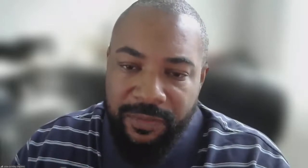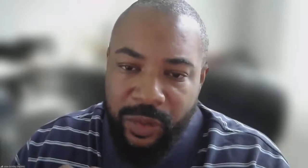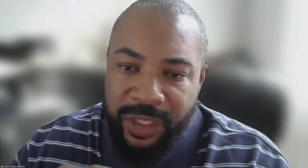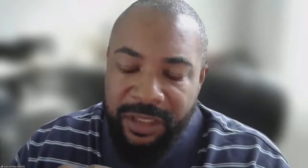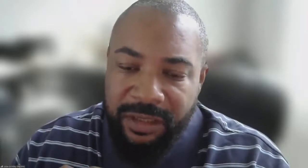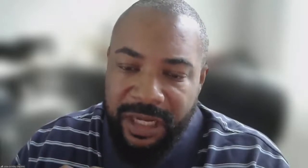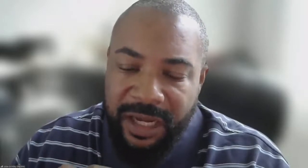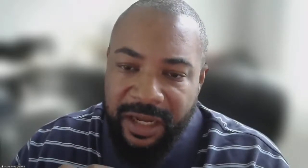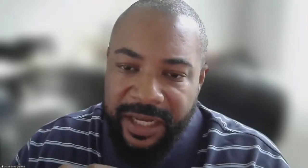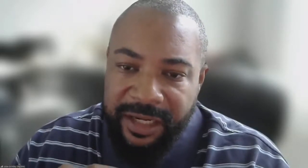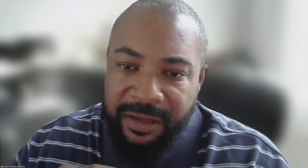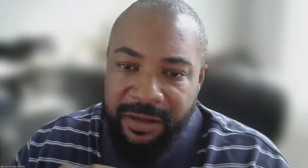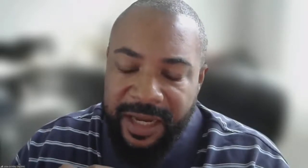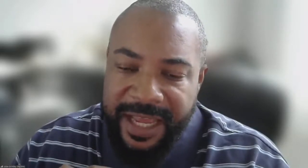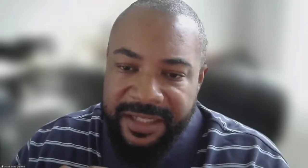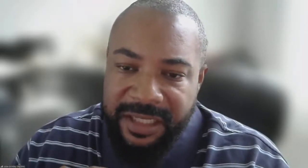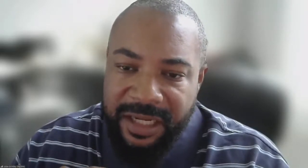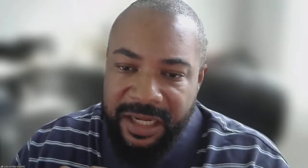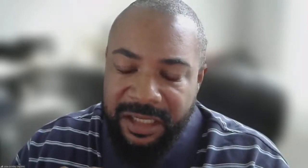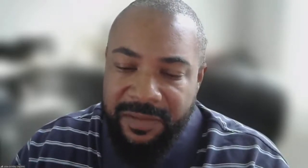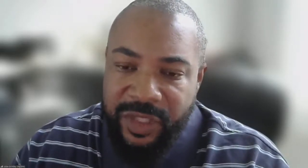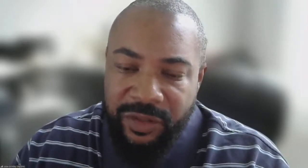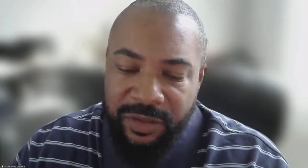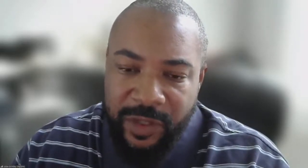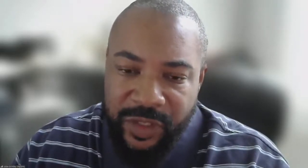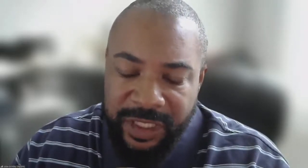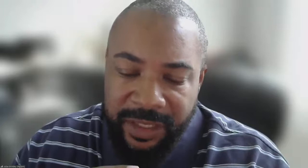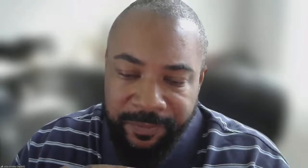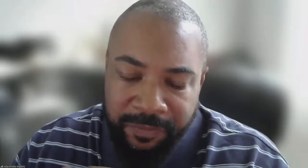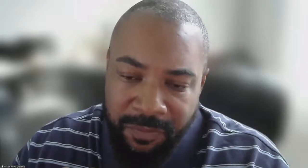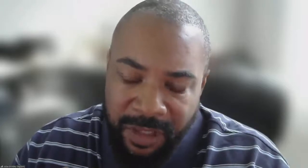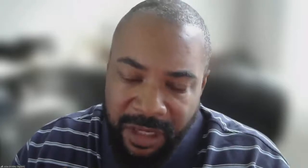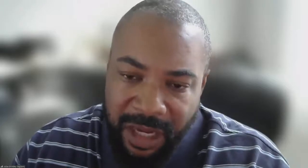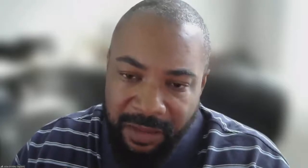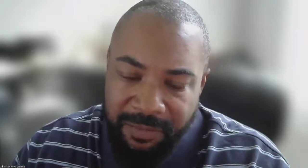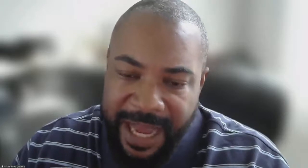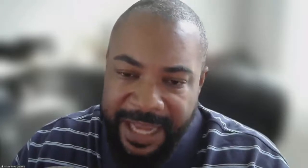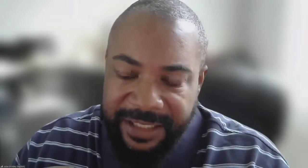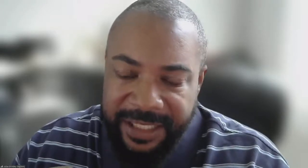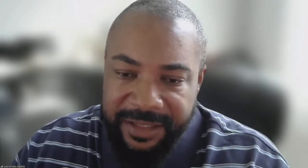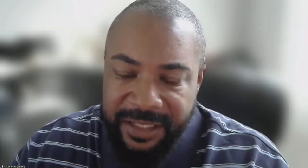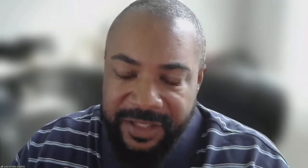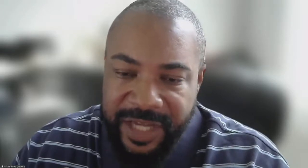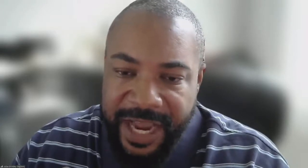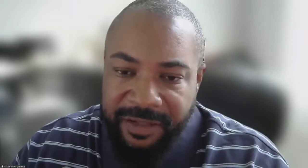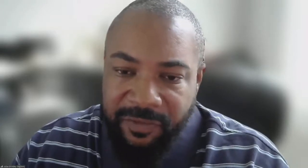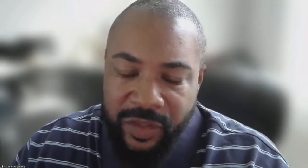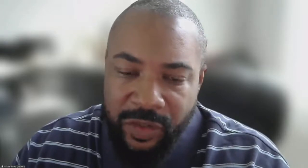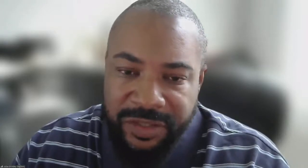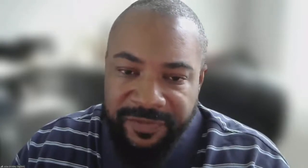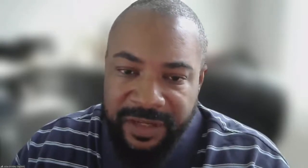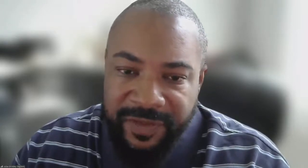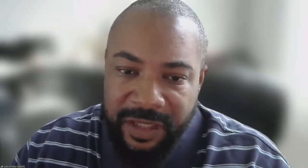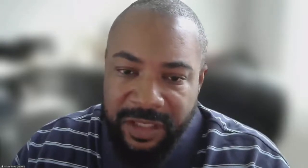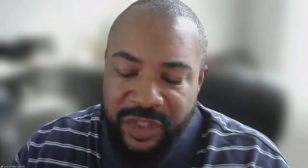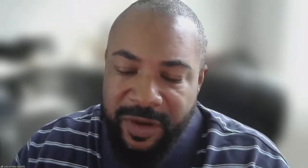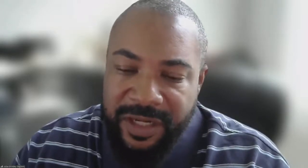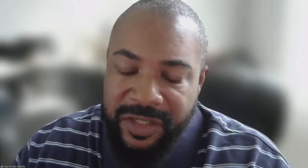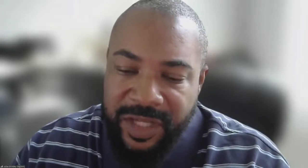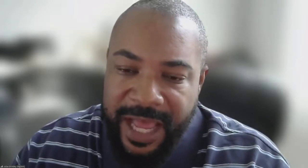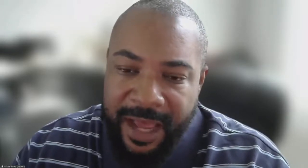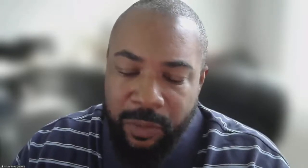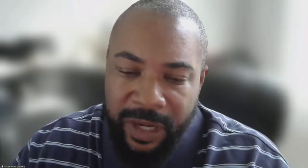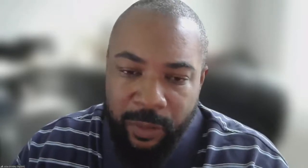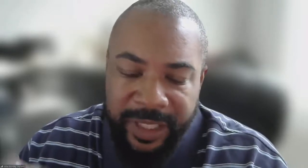human-centered computing here at Clemson University. I lead the design and research of in-vehicle